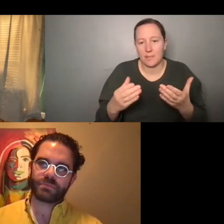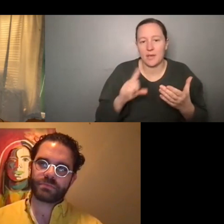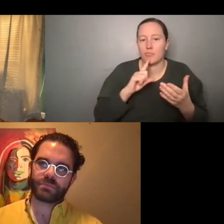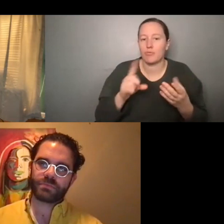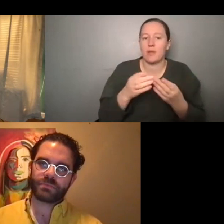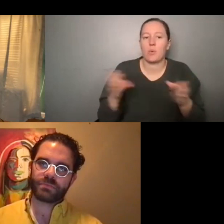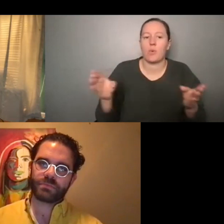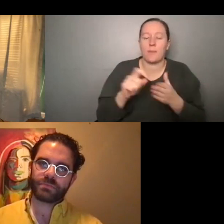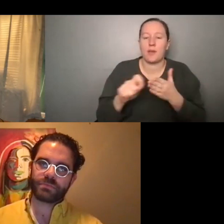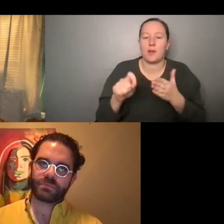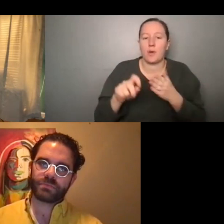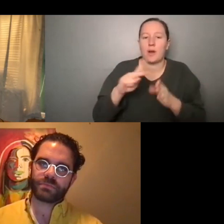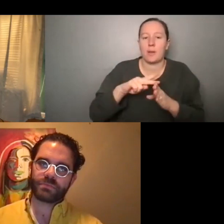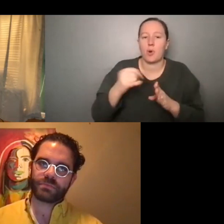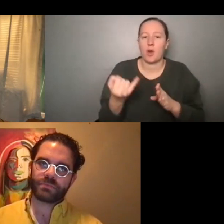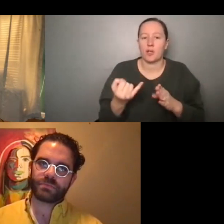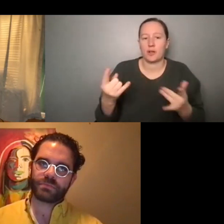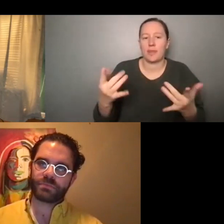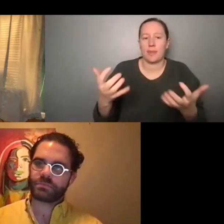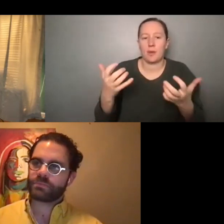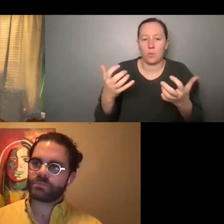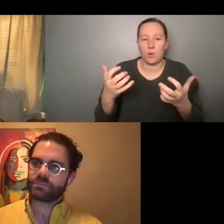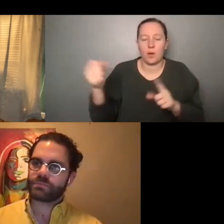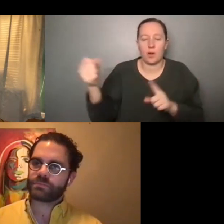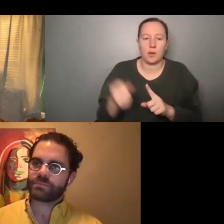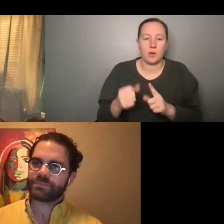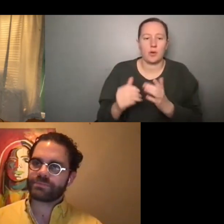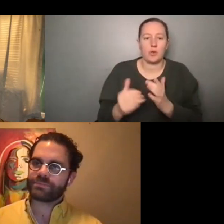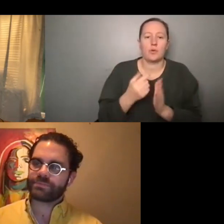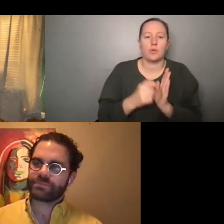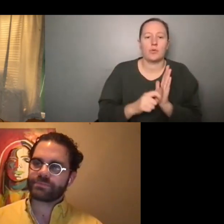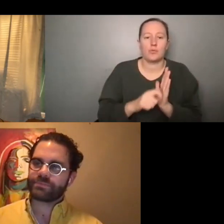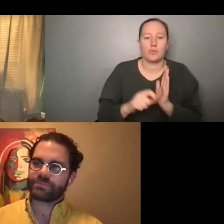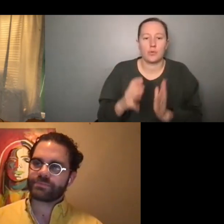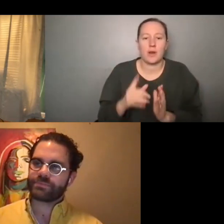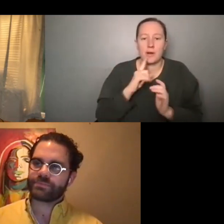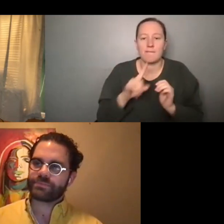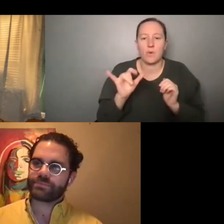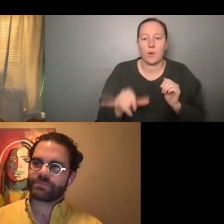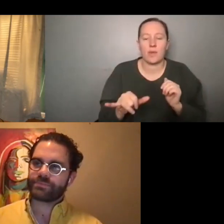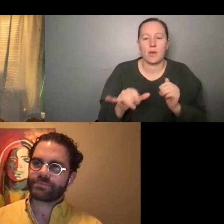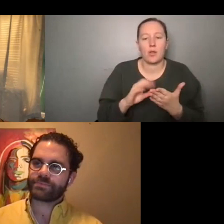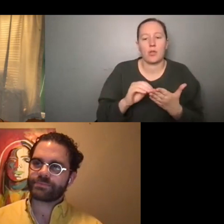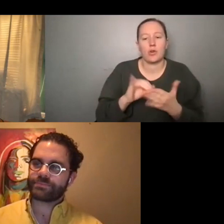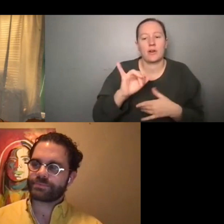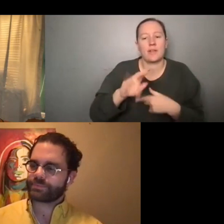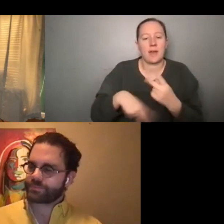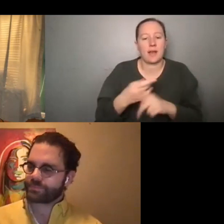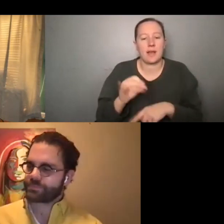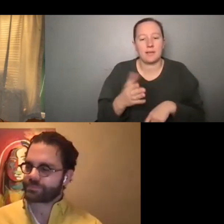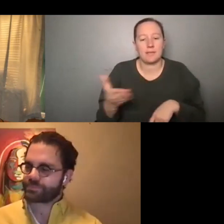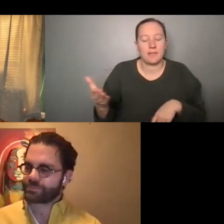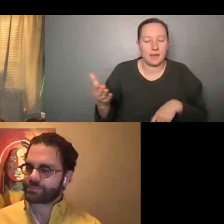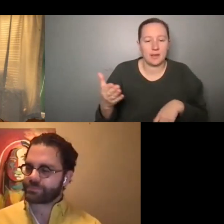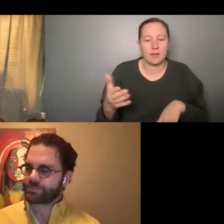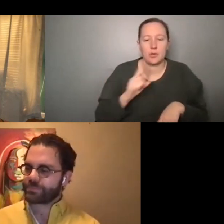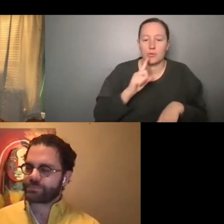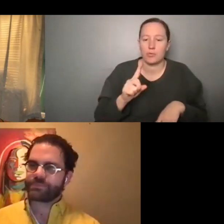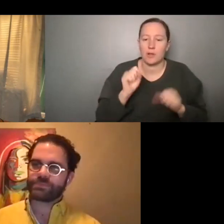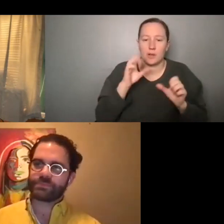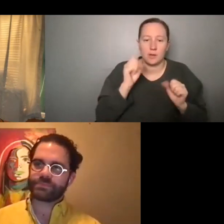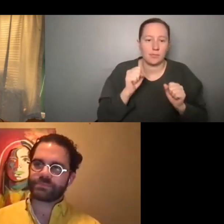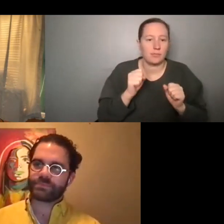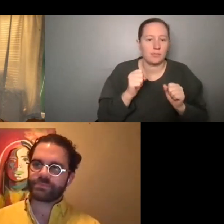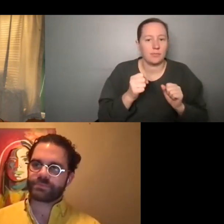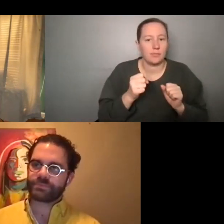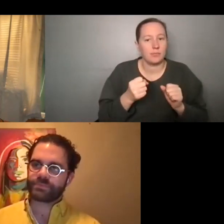project that they want to bring in a new writer for. Um, so learning stuff like that was incredibly valuable